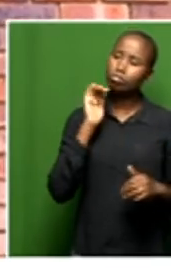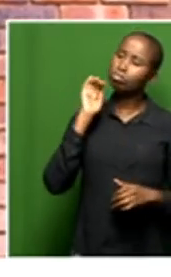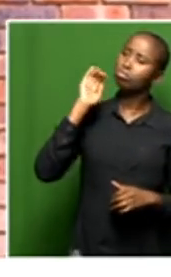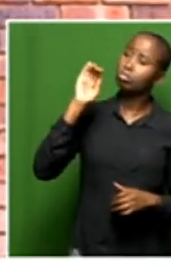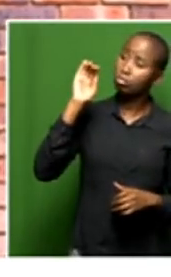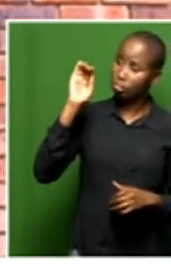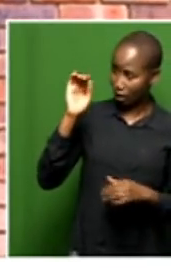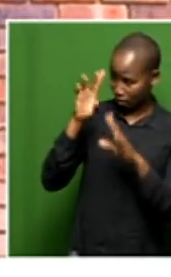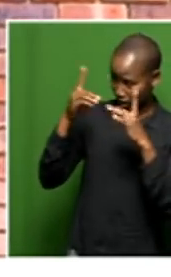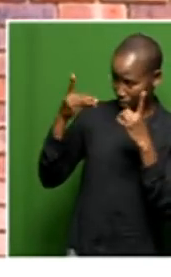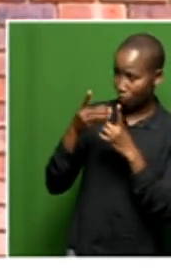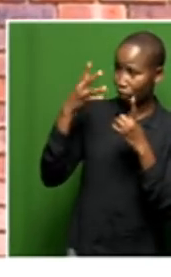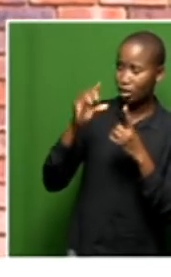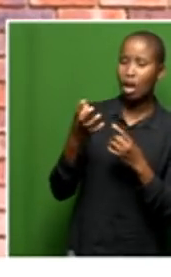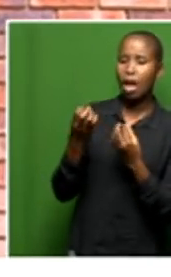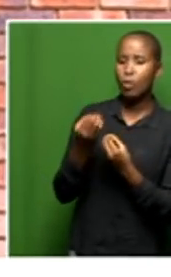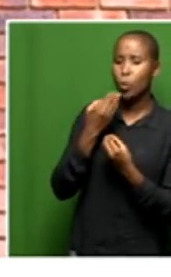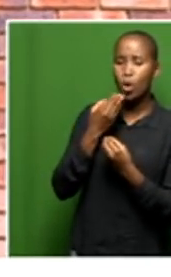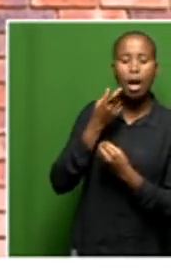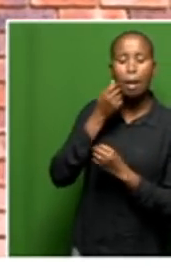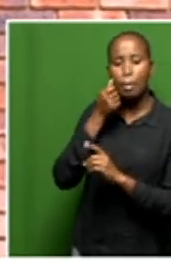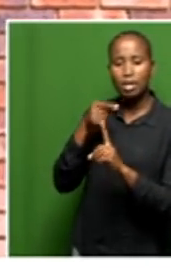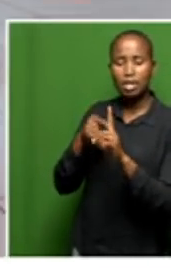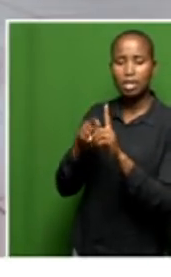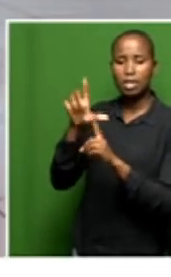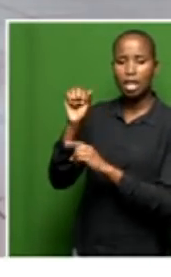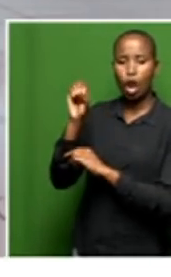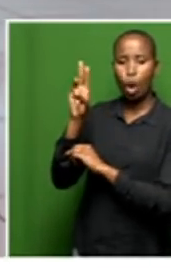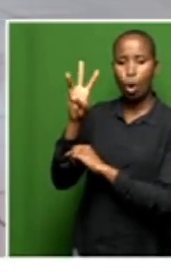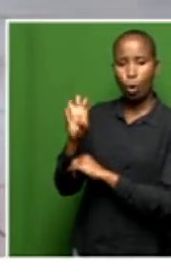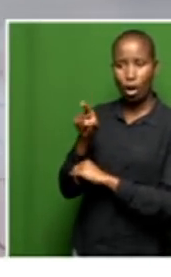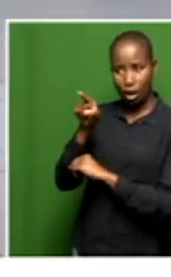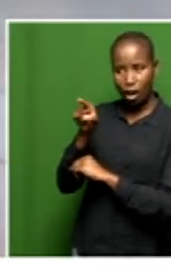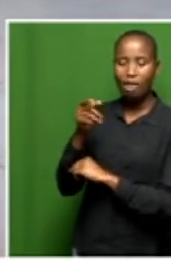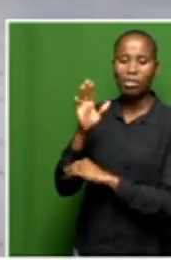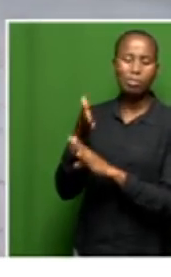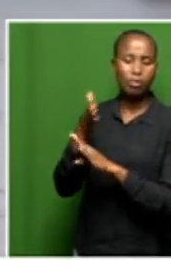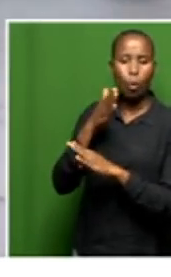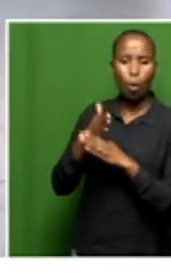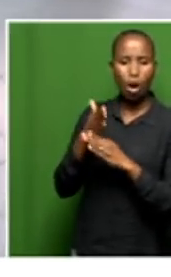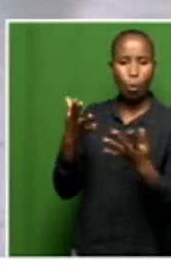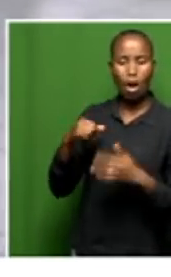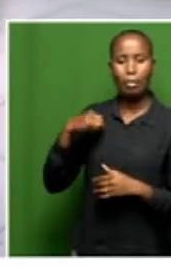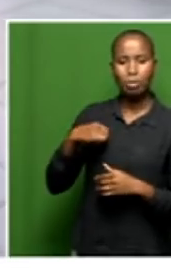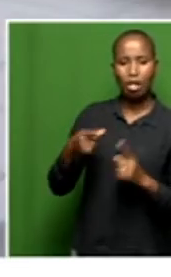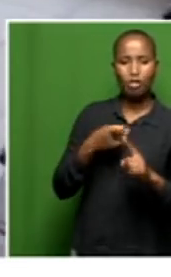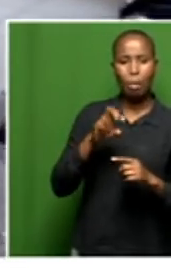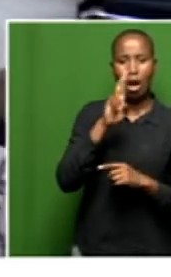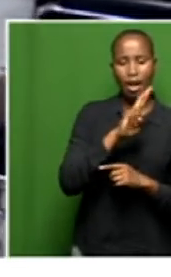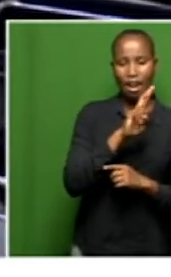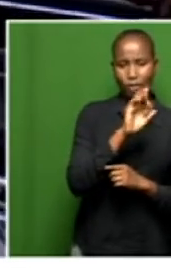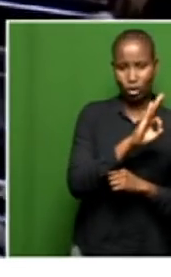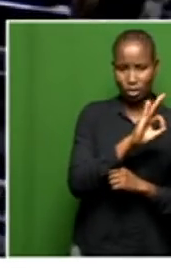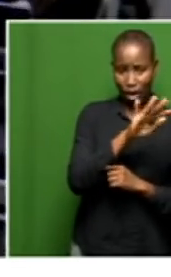we have Mr. Lovritz, that is a resident at Friendship Haven that used to work for the municipality of Rundfontein, very knowledgeable